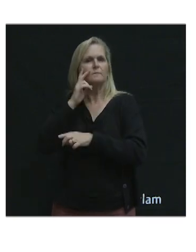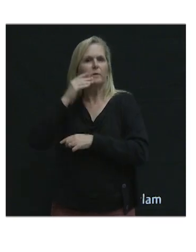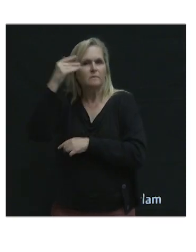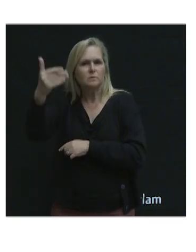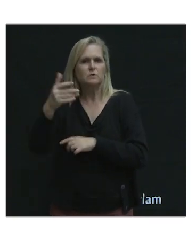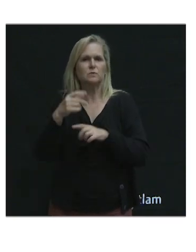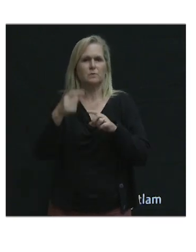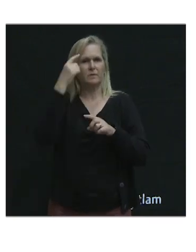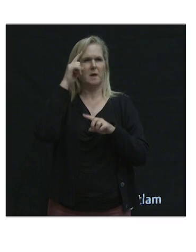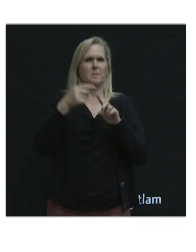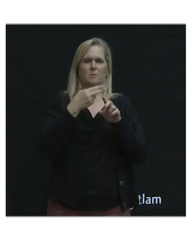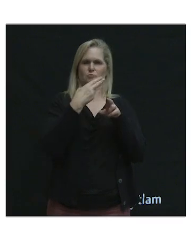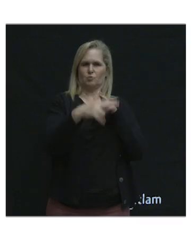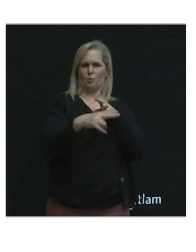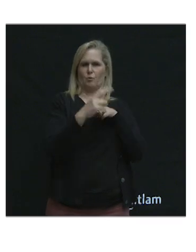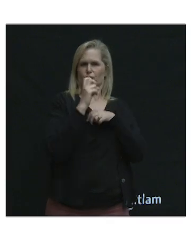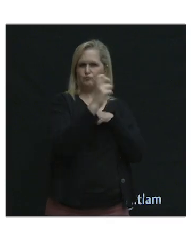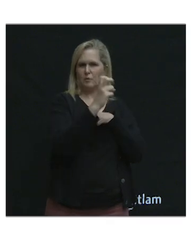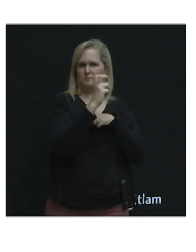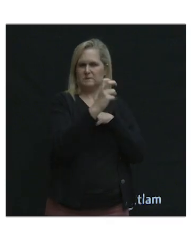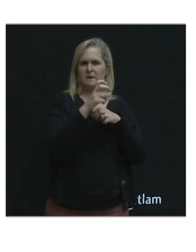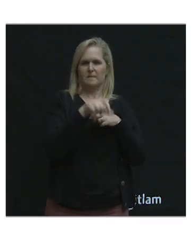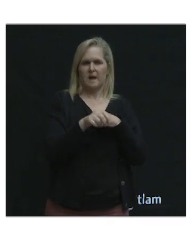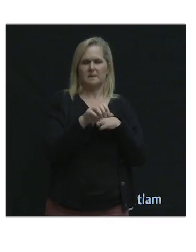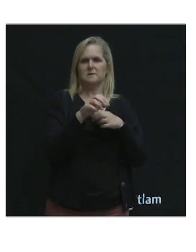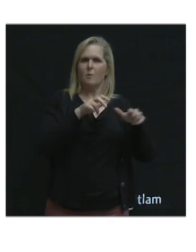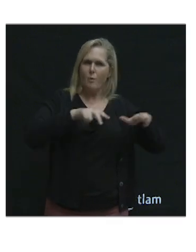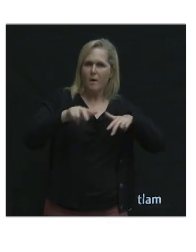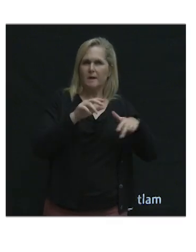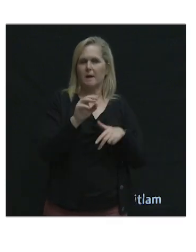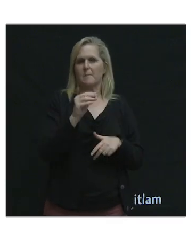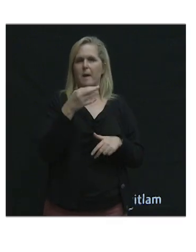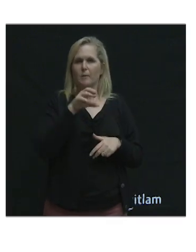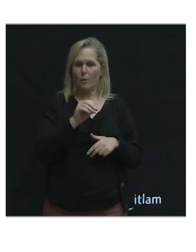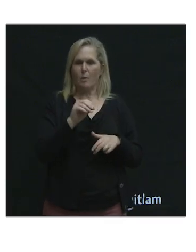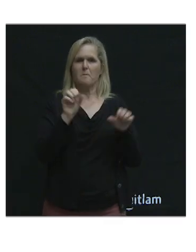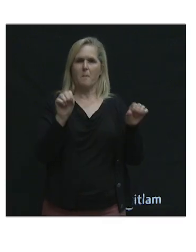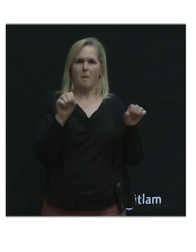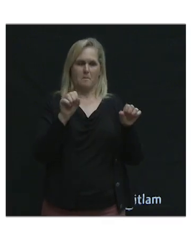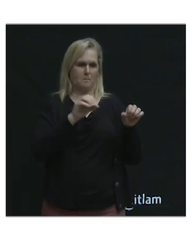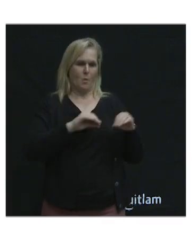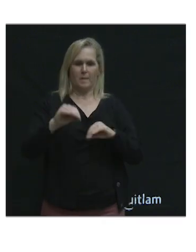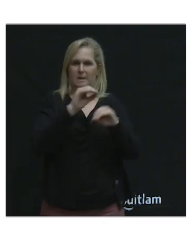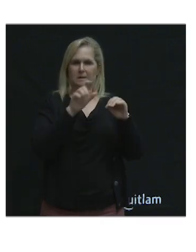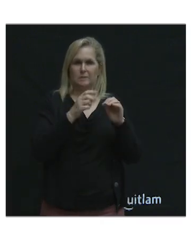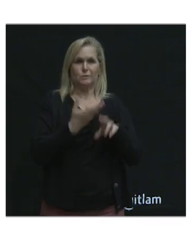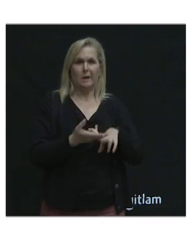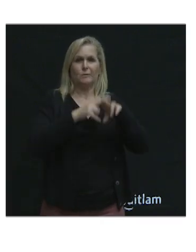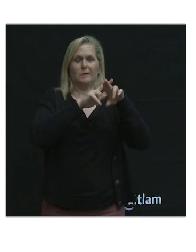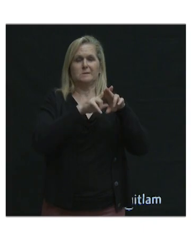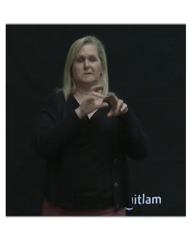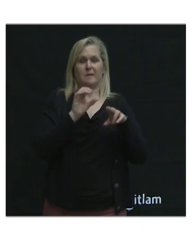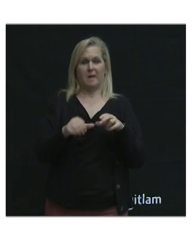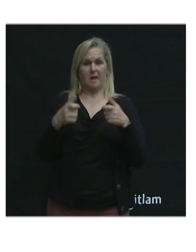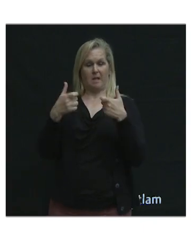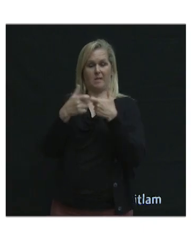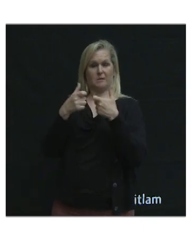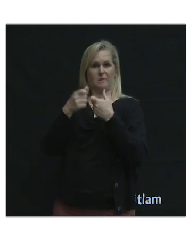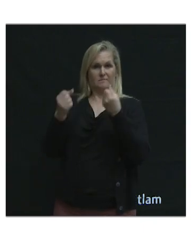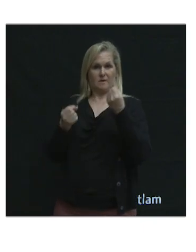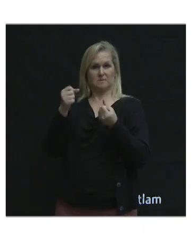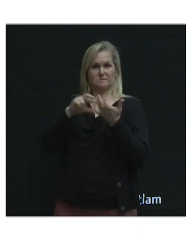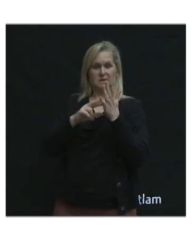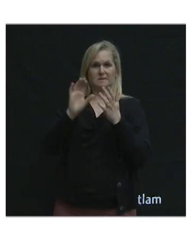though, we think walking and micro-mobility need to increase substantially. While electric vehicles will help us reduce our greenhouse